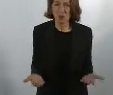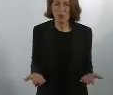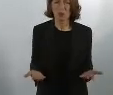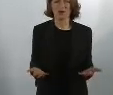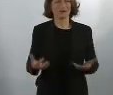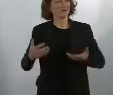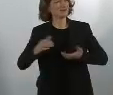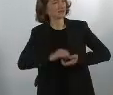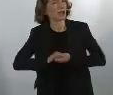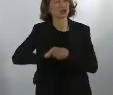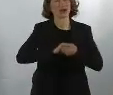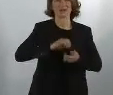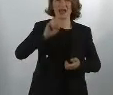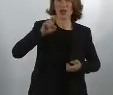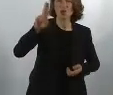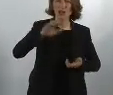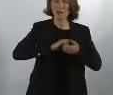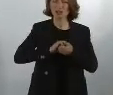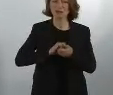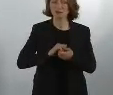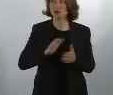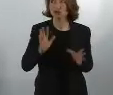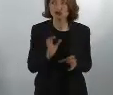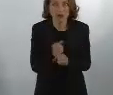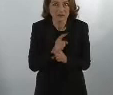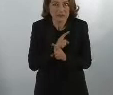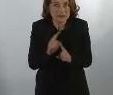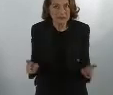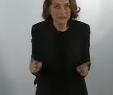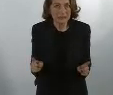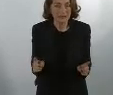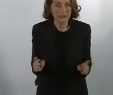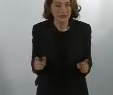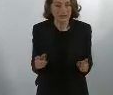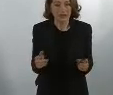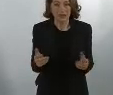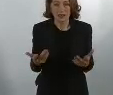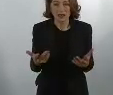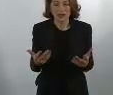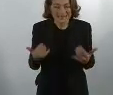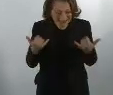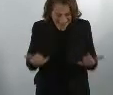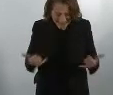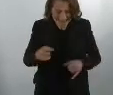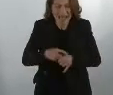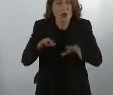that a community like the European Union is unable to